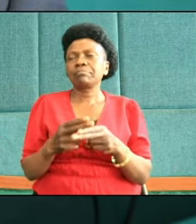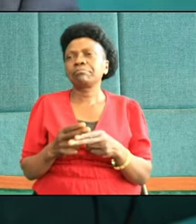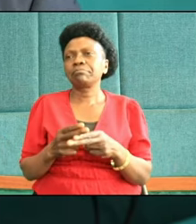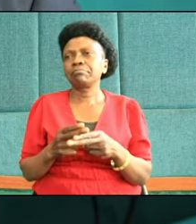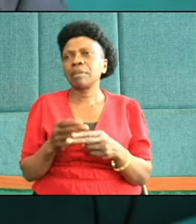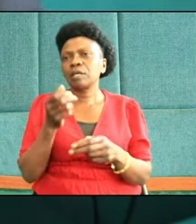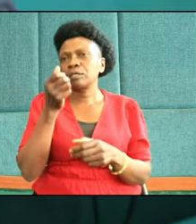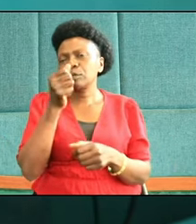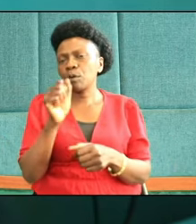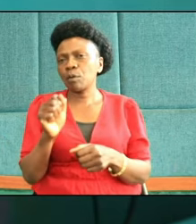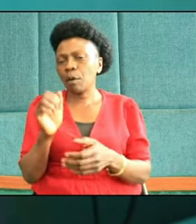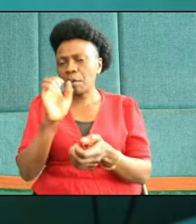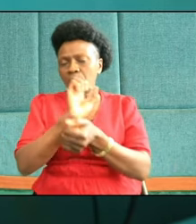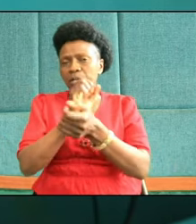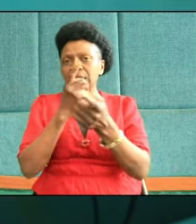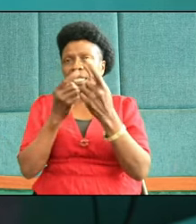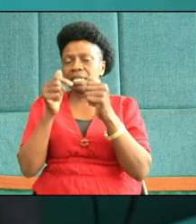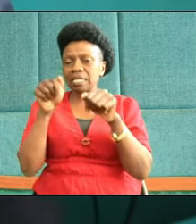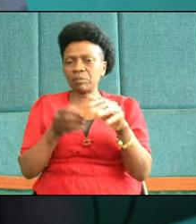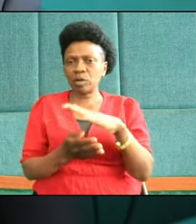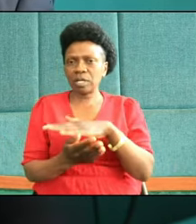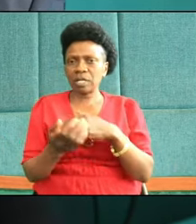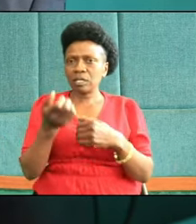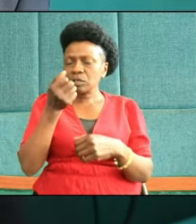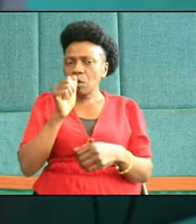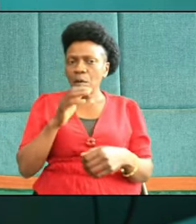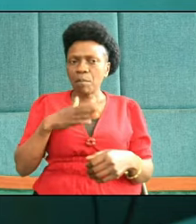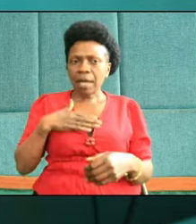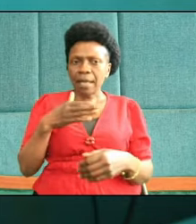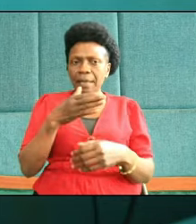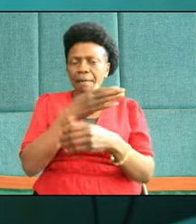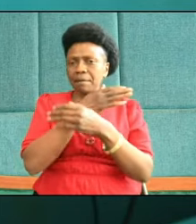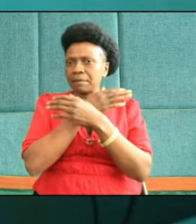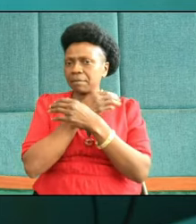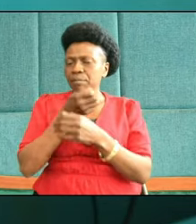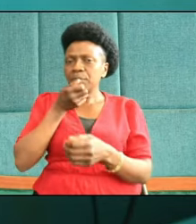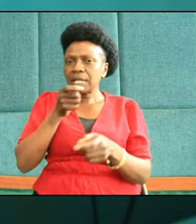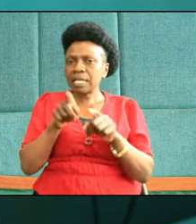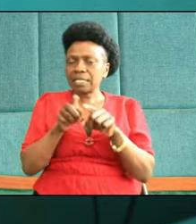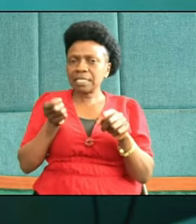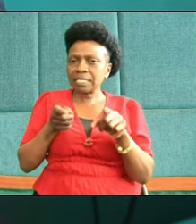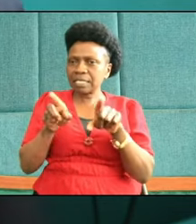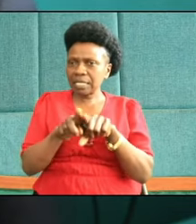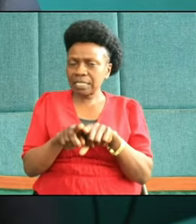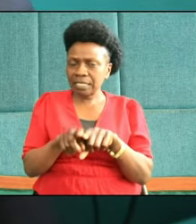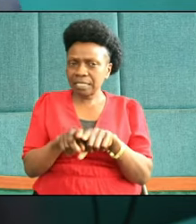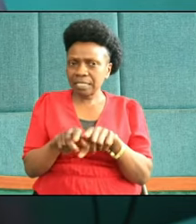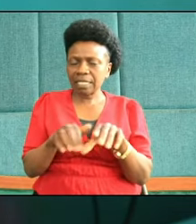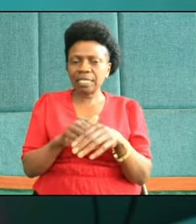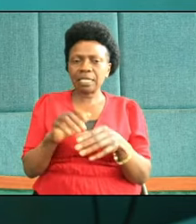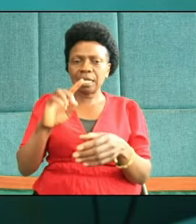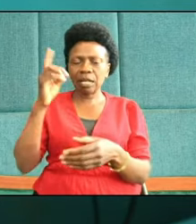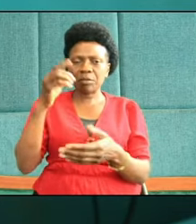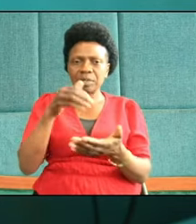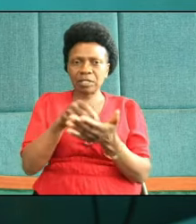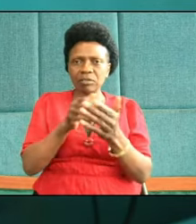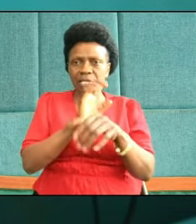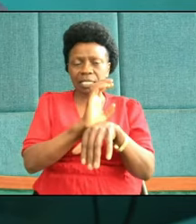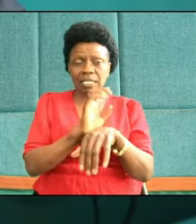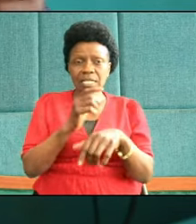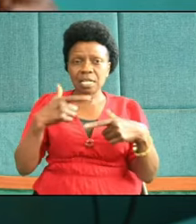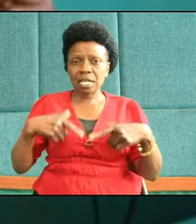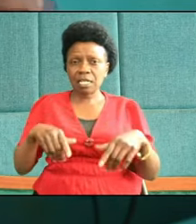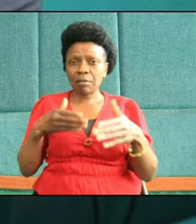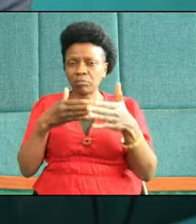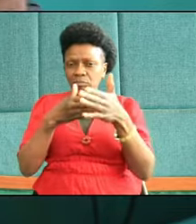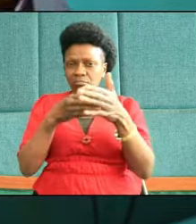Therefore, Paul is saying this morning, therefore, my dear brothers and sisters here at Nairobi Central Church, let us